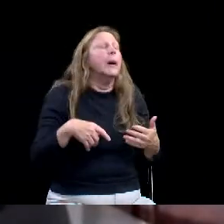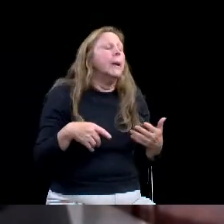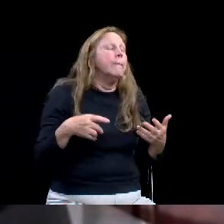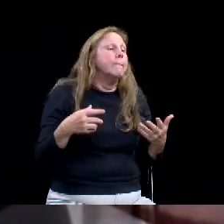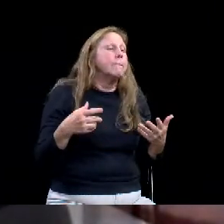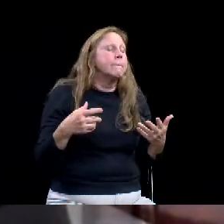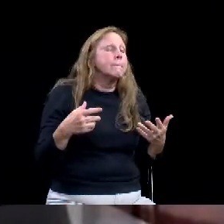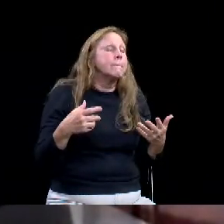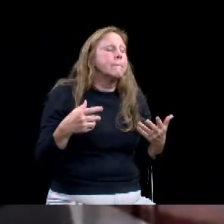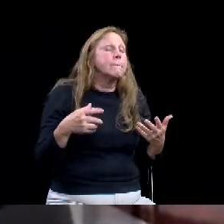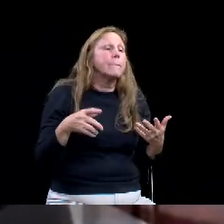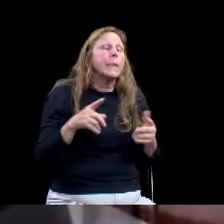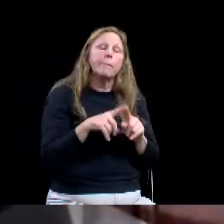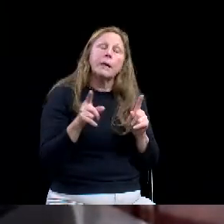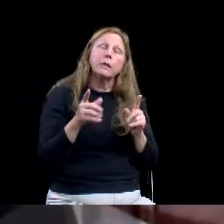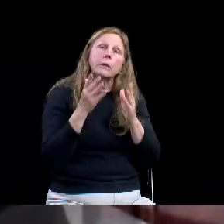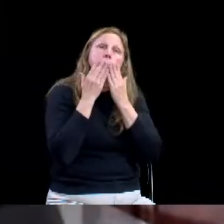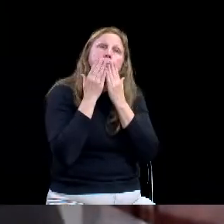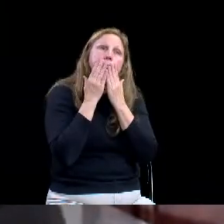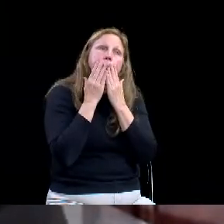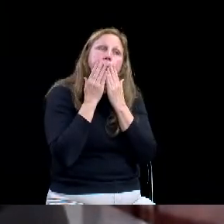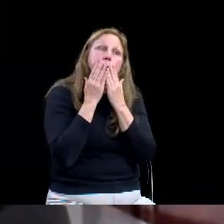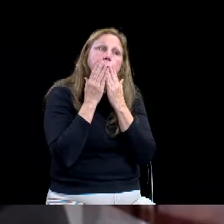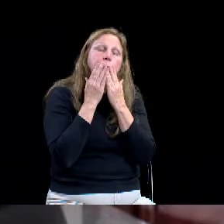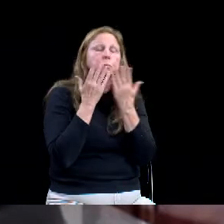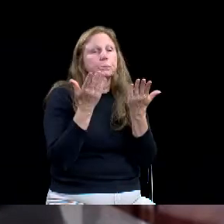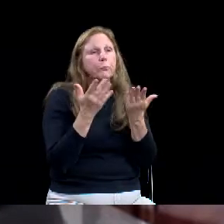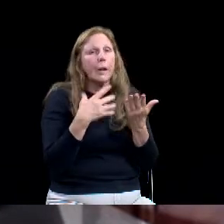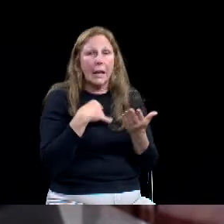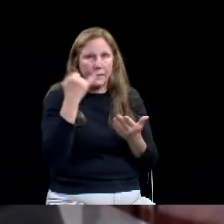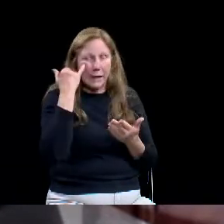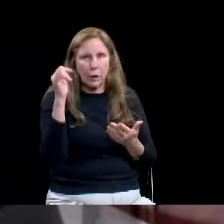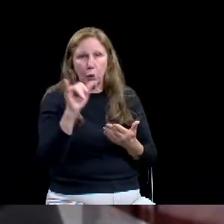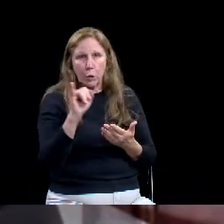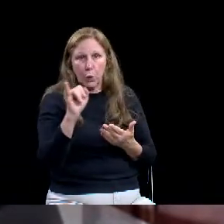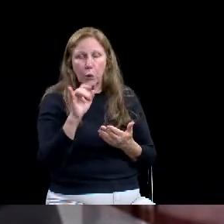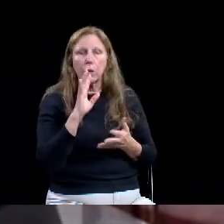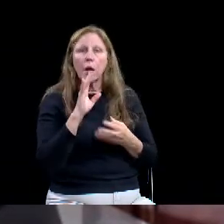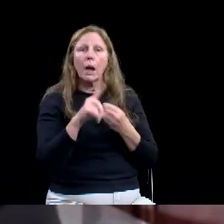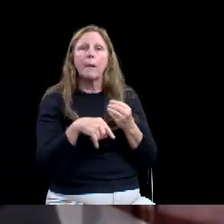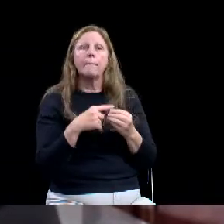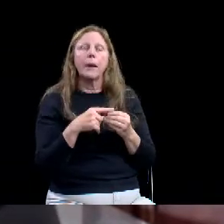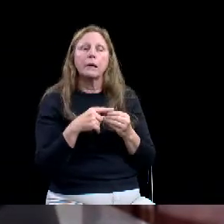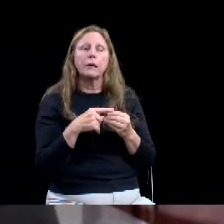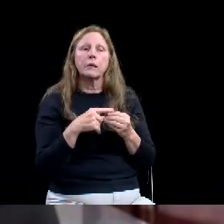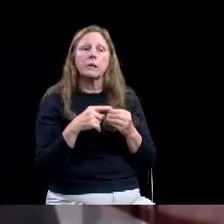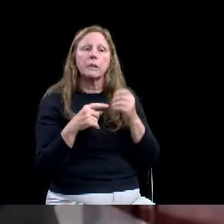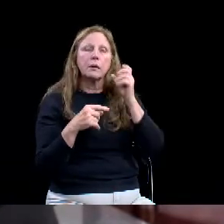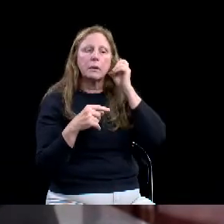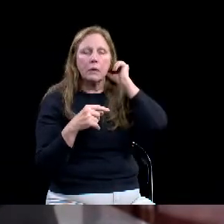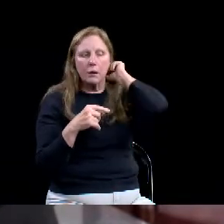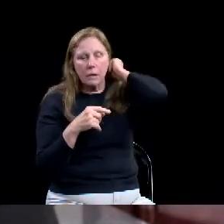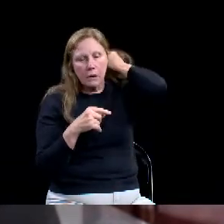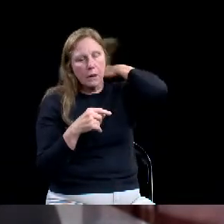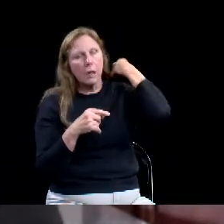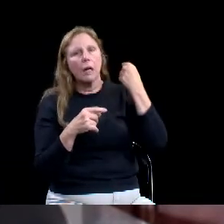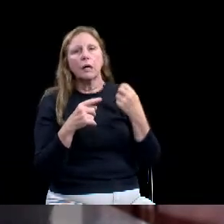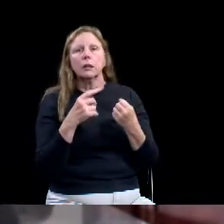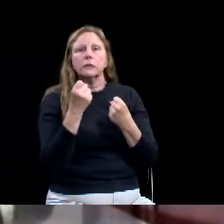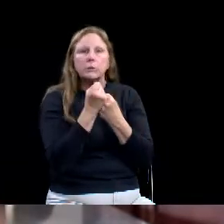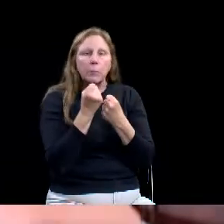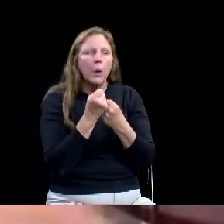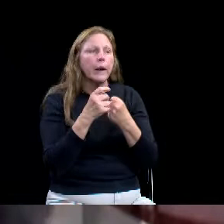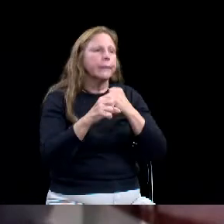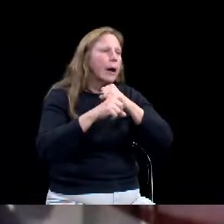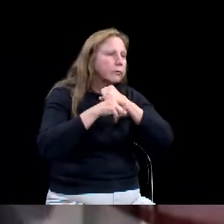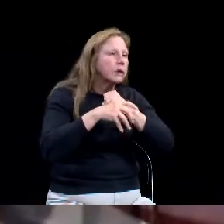the, uh, supporting materials about the marketing efforts that we are putting in place. Um, they just, whatever we can do to get this money